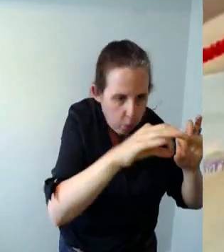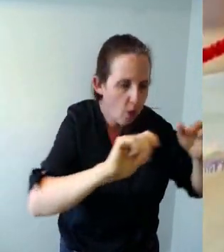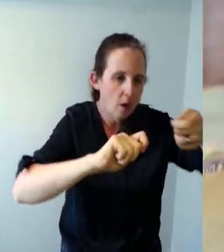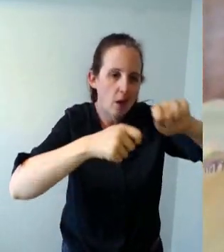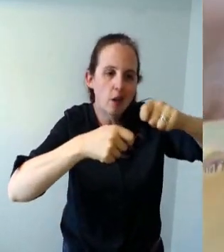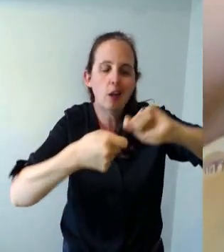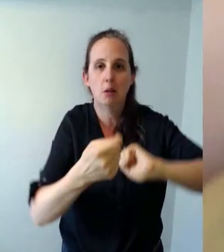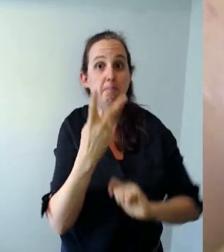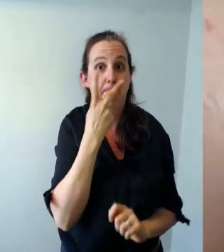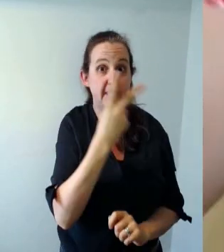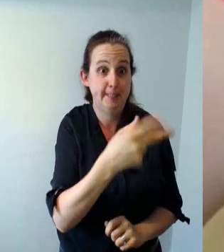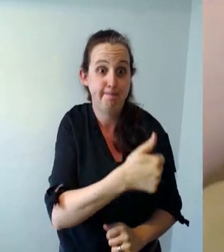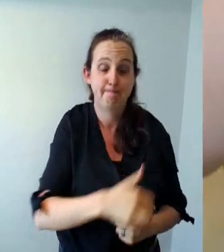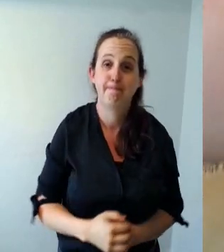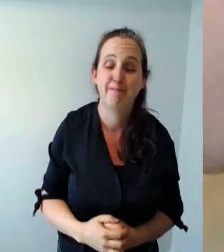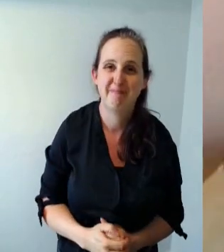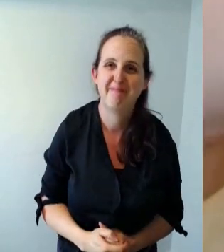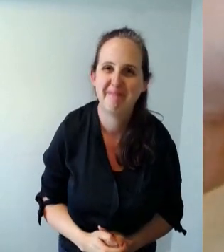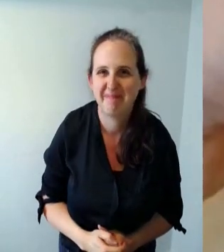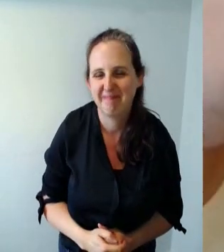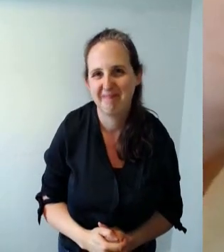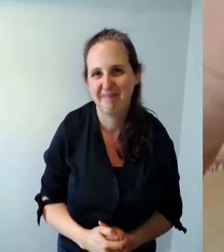giving it a twist